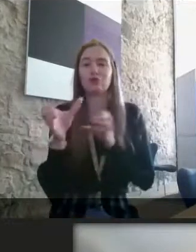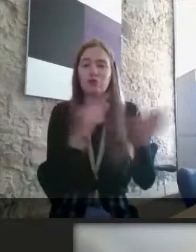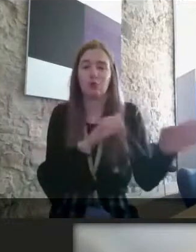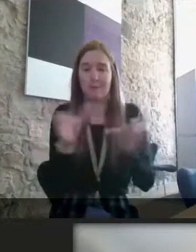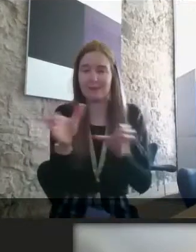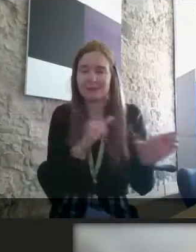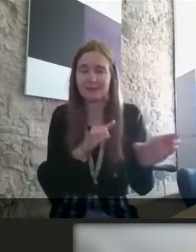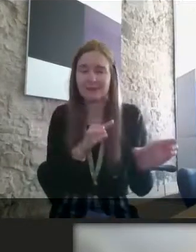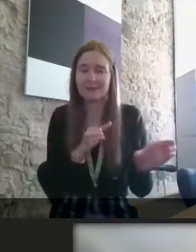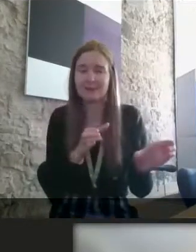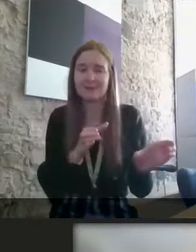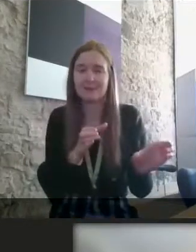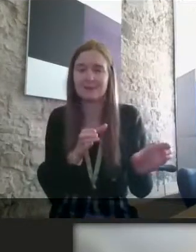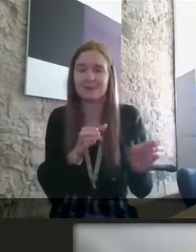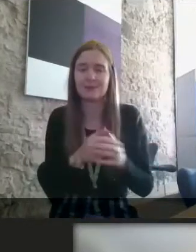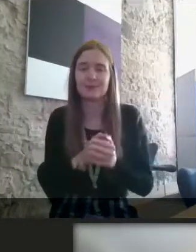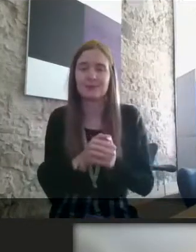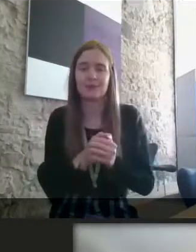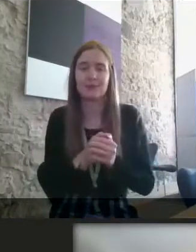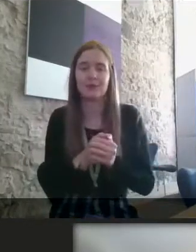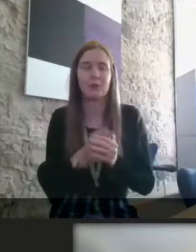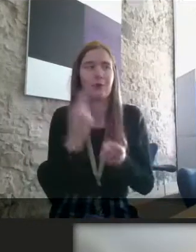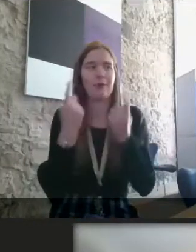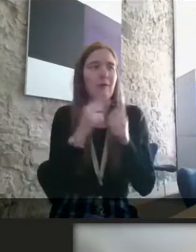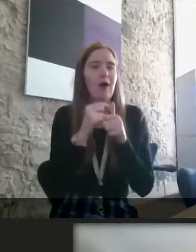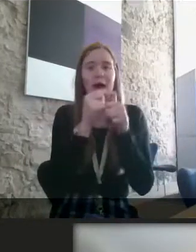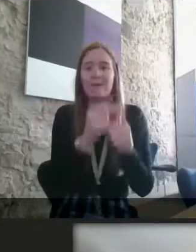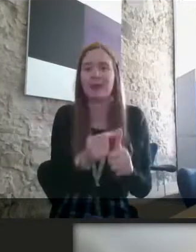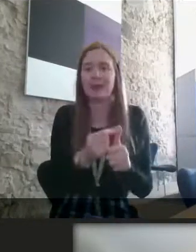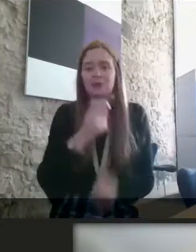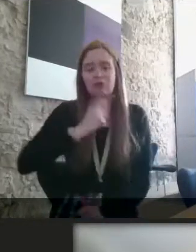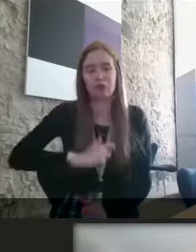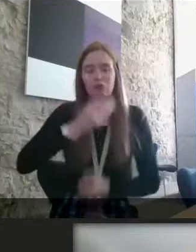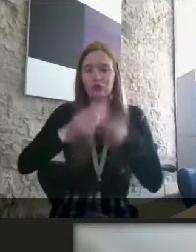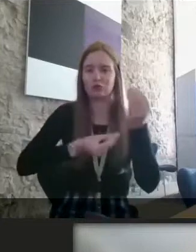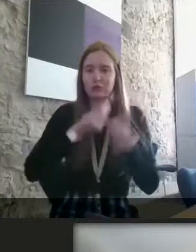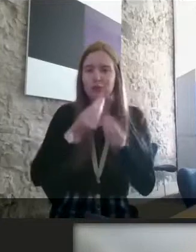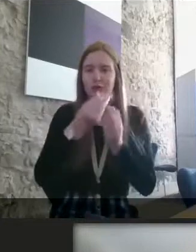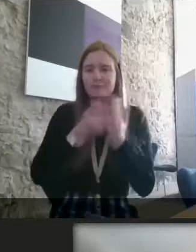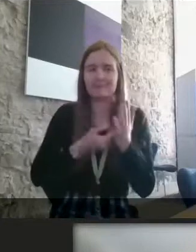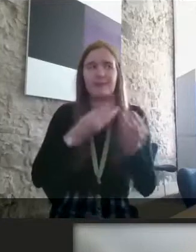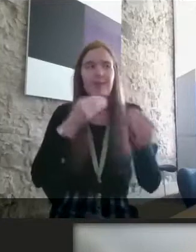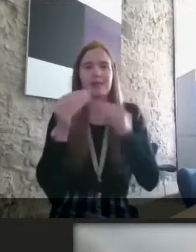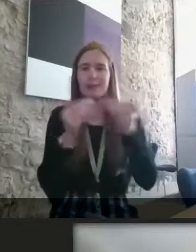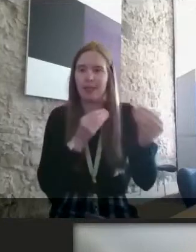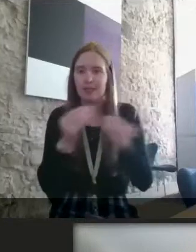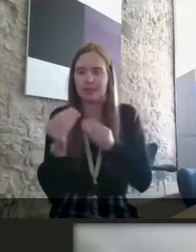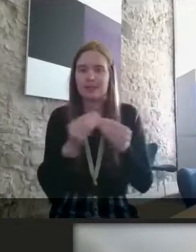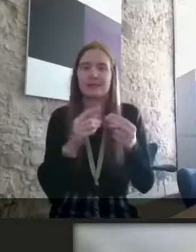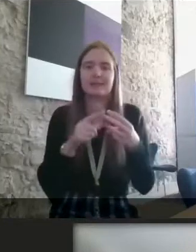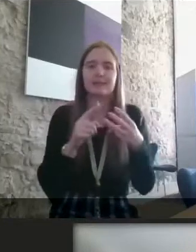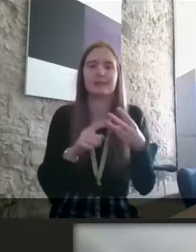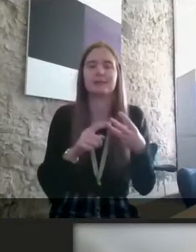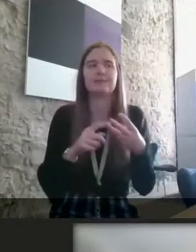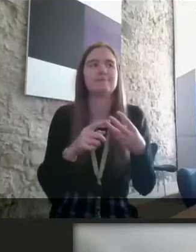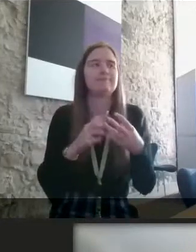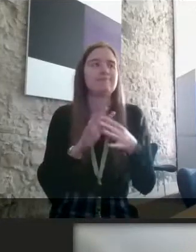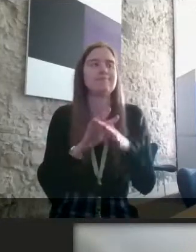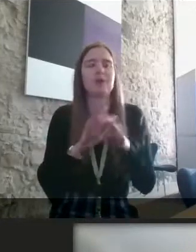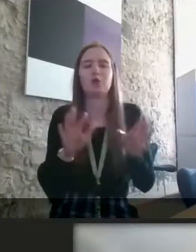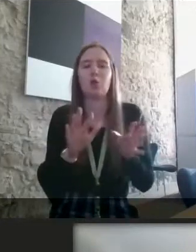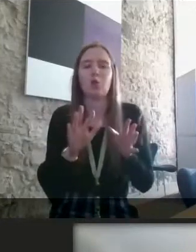well so things to do with applications role descriptions lack of flexibility and no kind of um